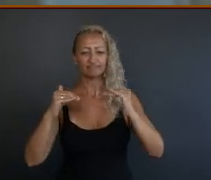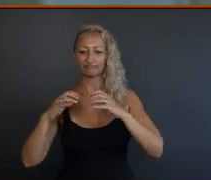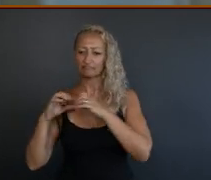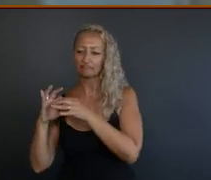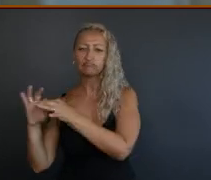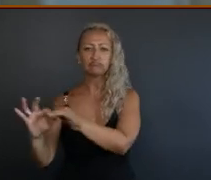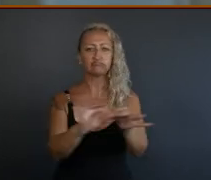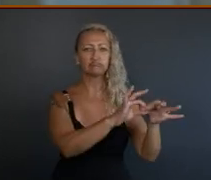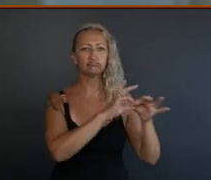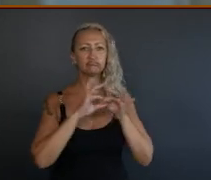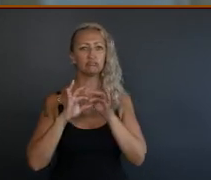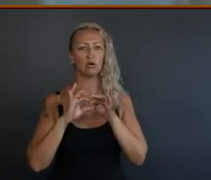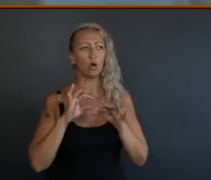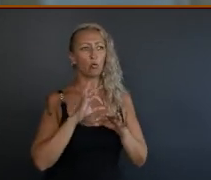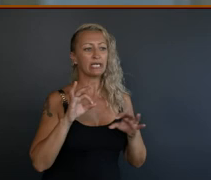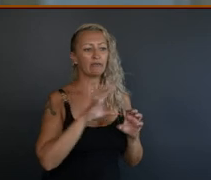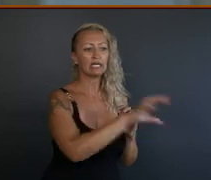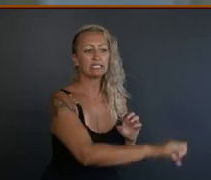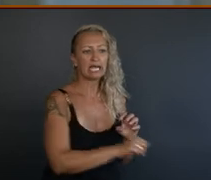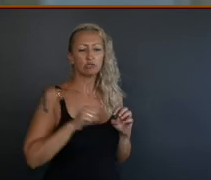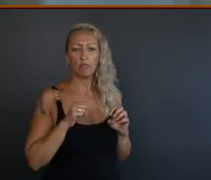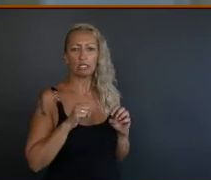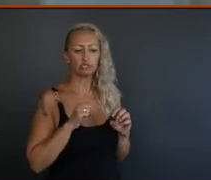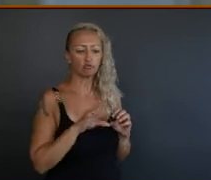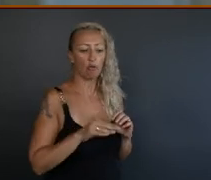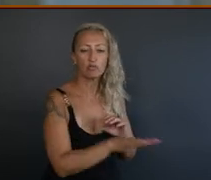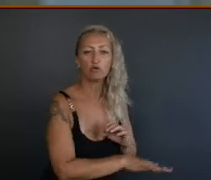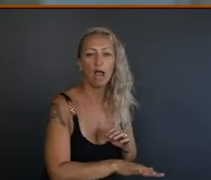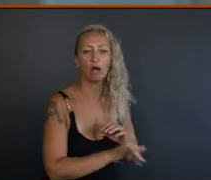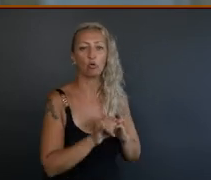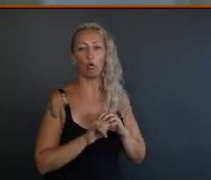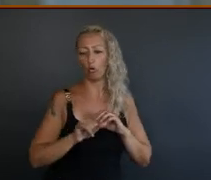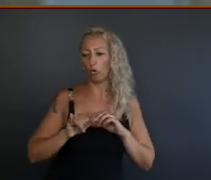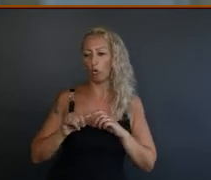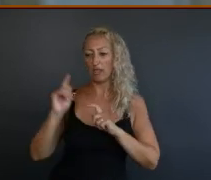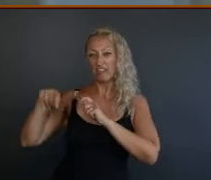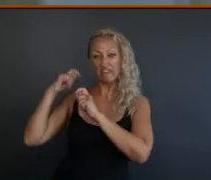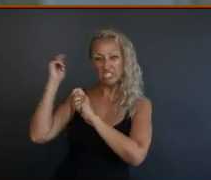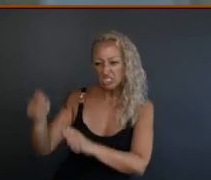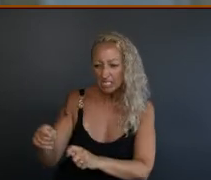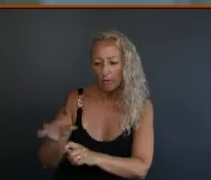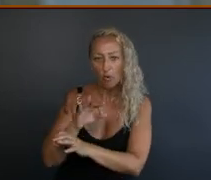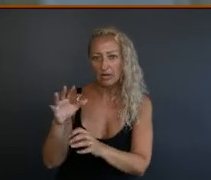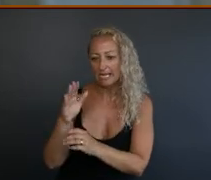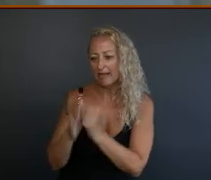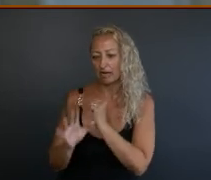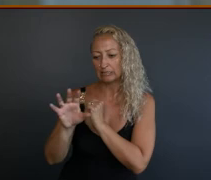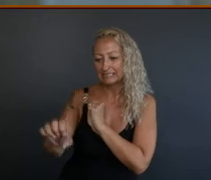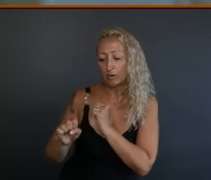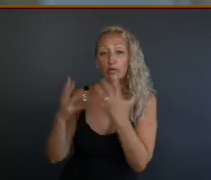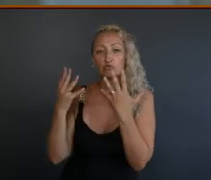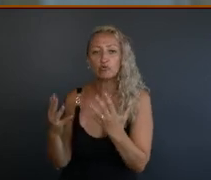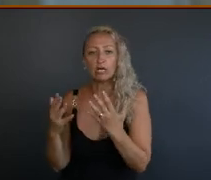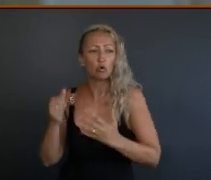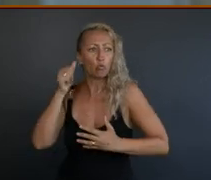berry tree or, you know, we wouldn't take too many yams out of the ground. Because we know that if we do, then we're taken away from